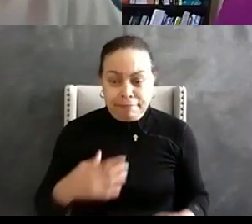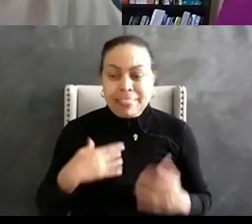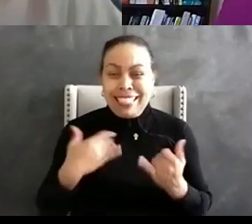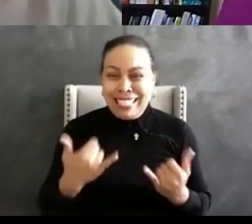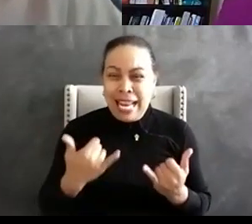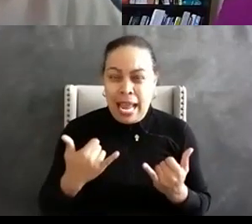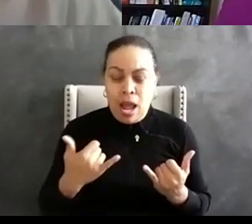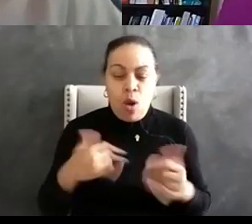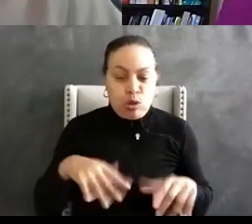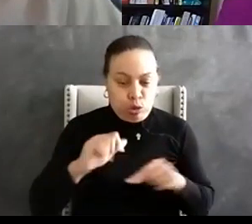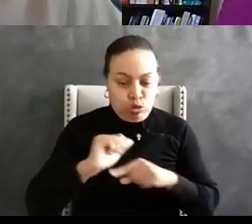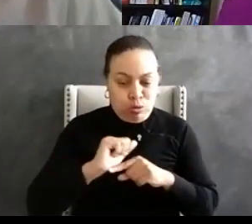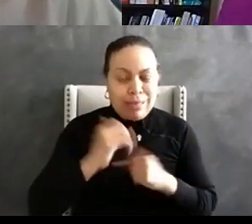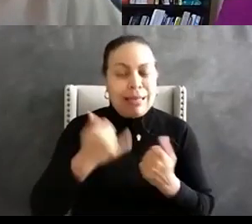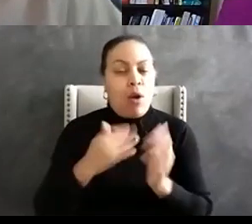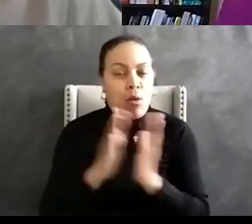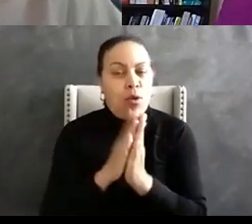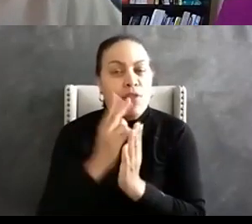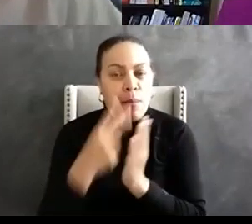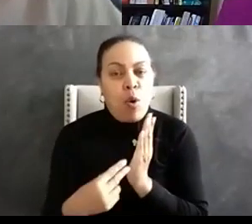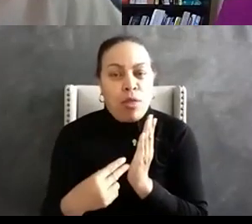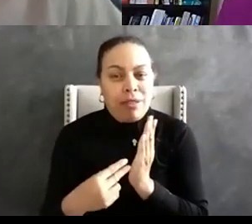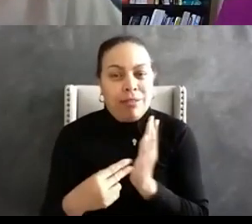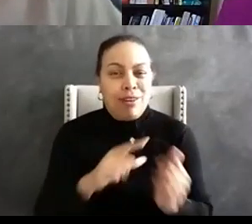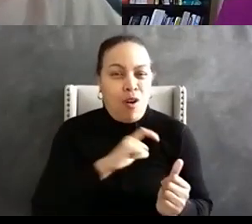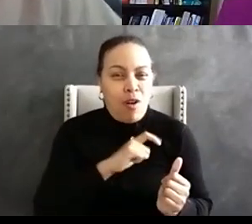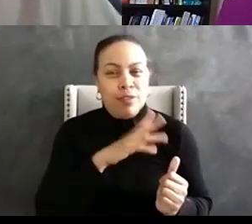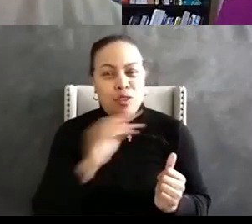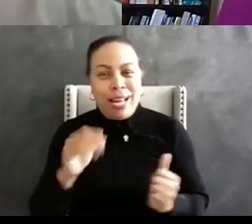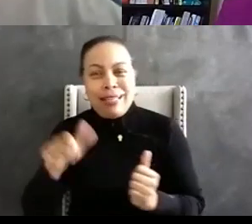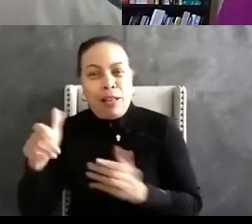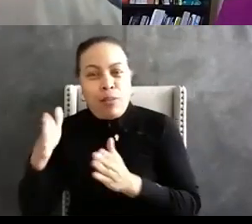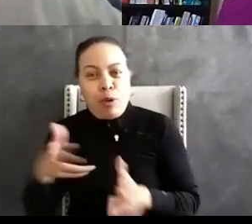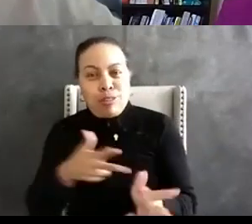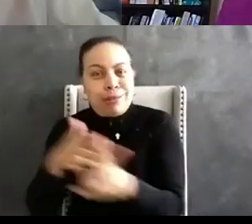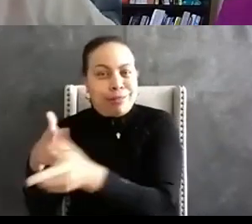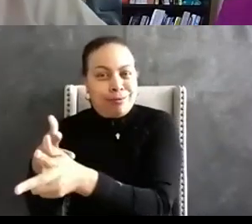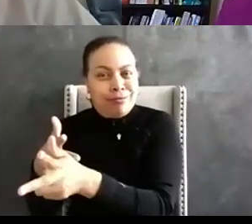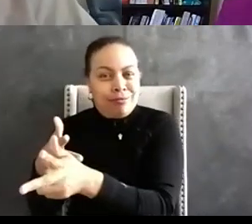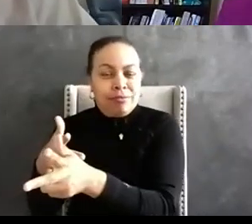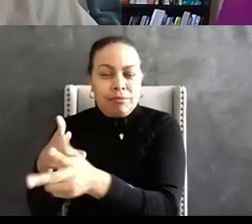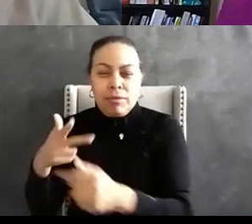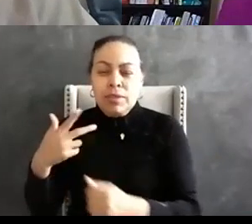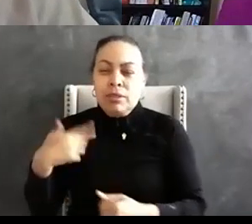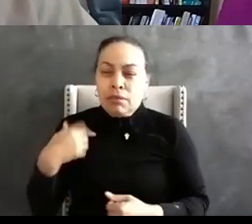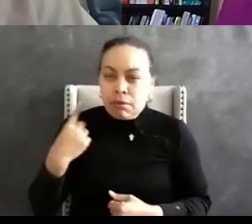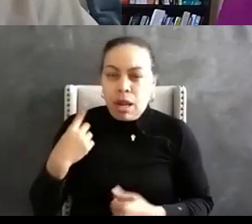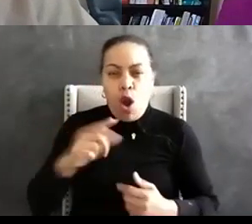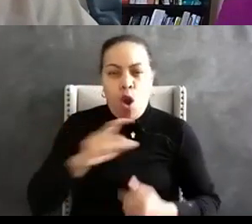both of them now those are the simple things that we have to shift officers are human too